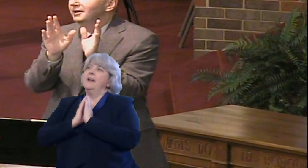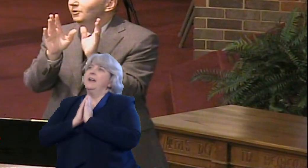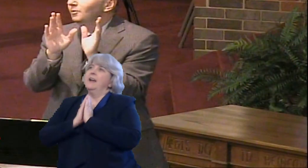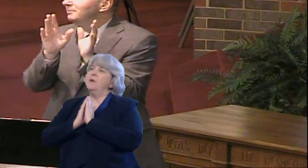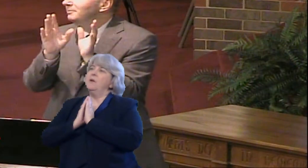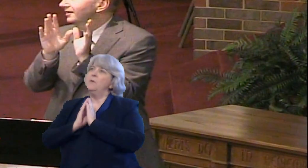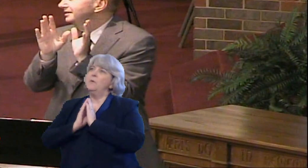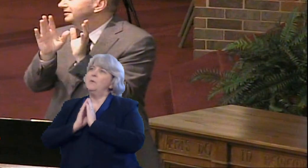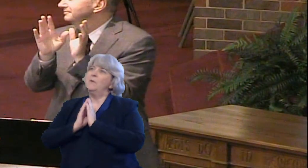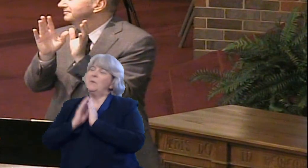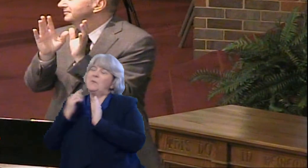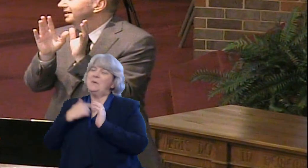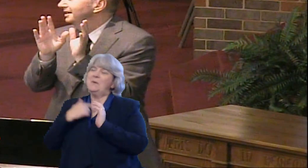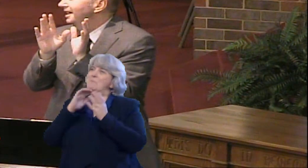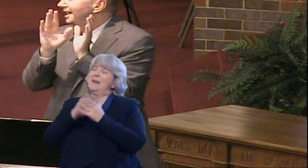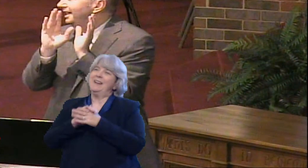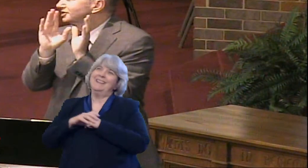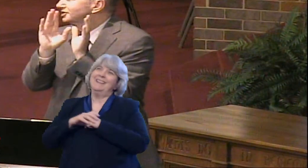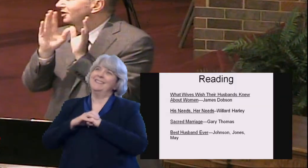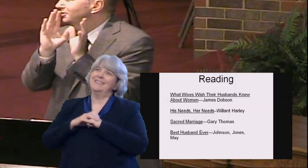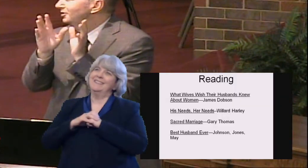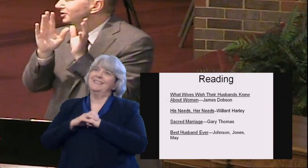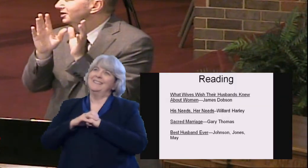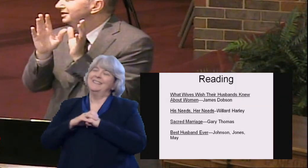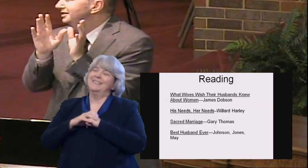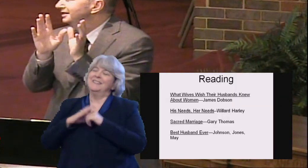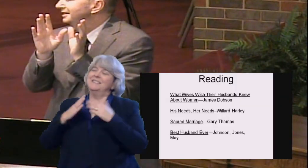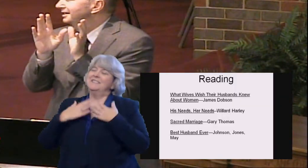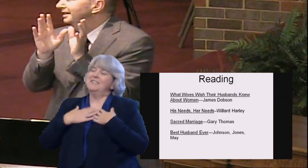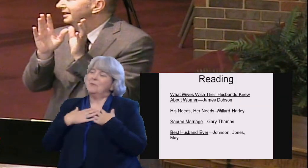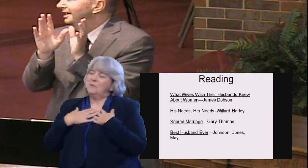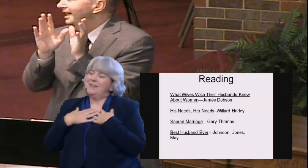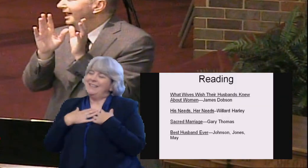Oh, we're married. It's so good.